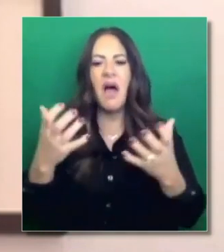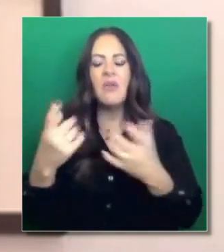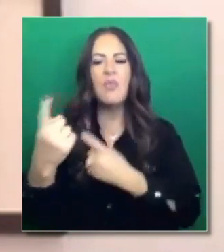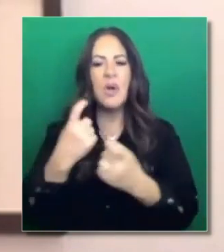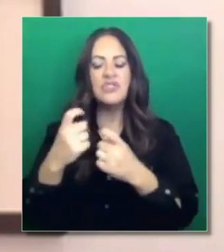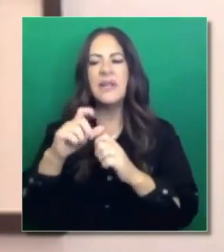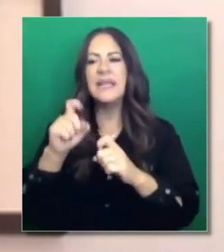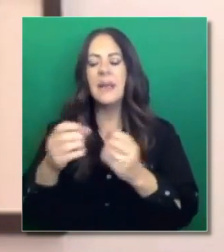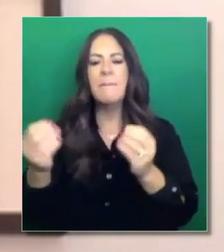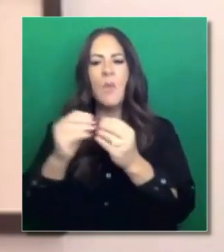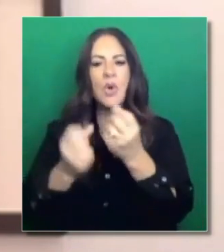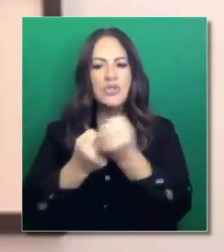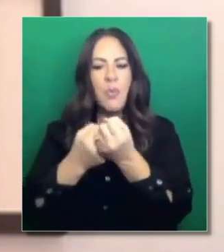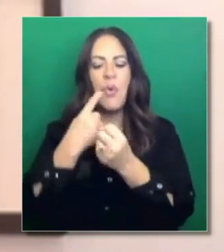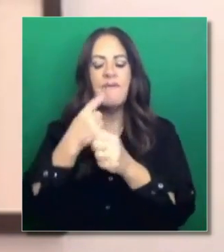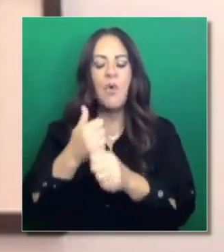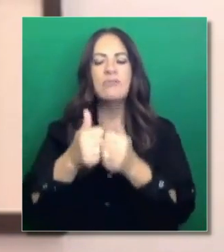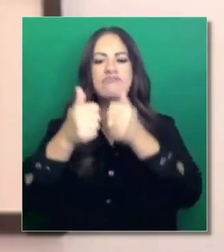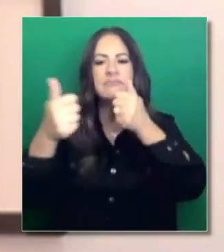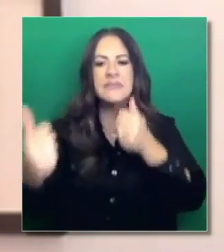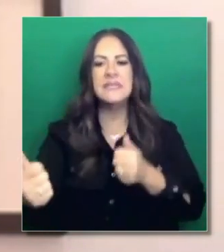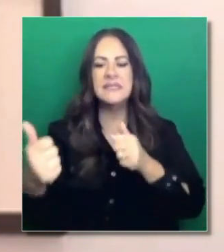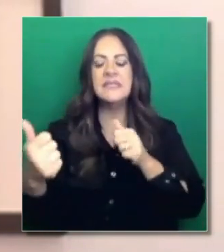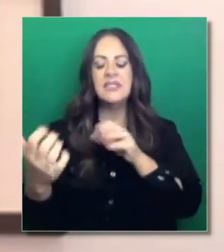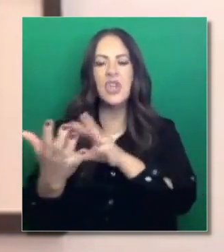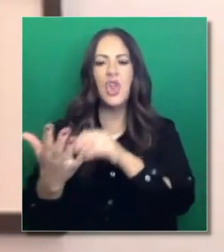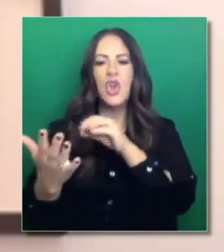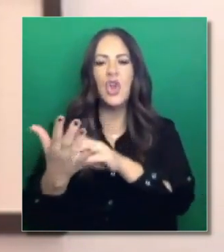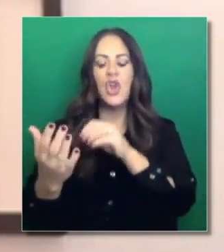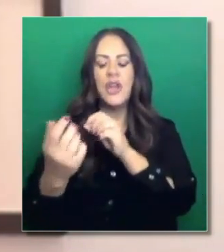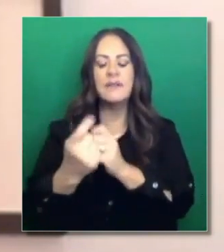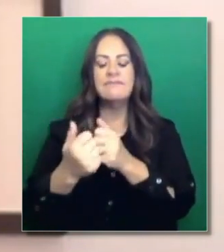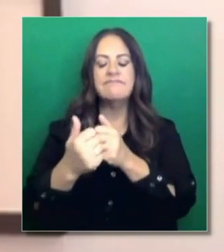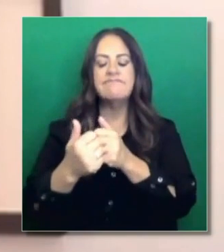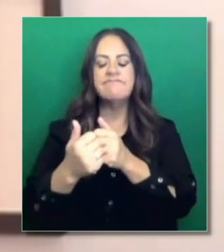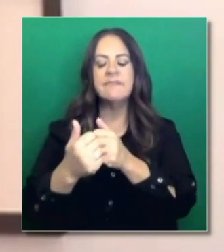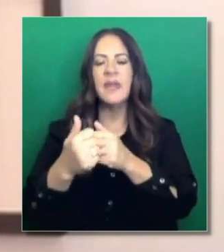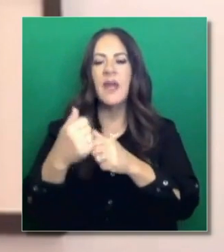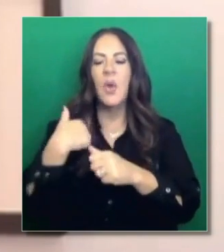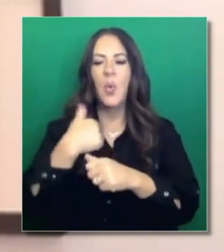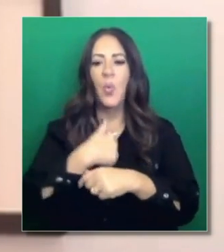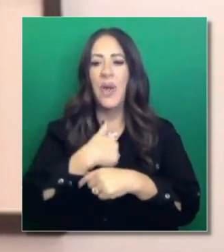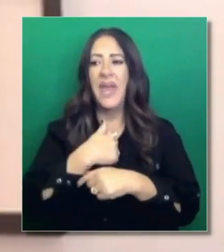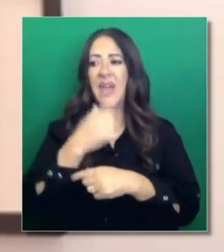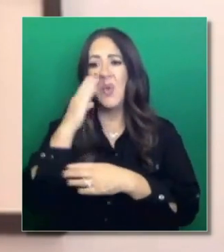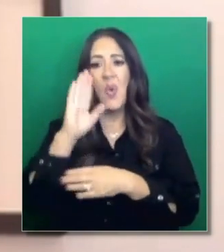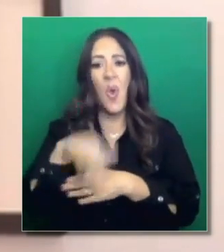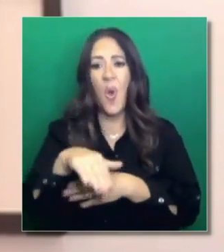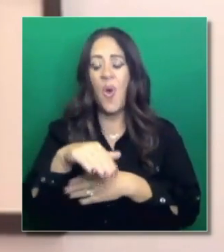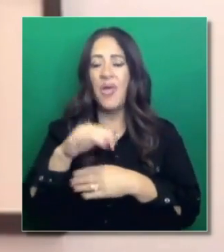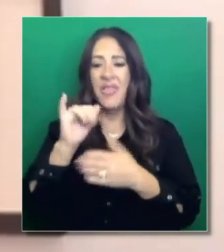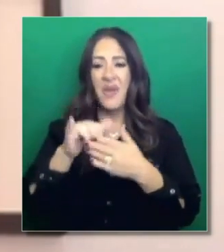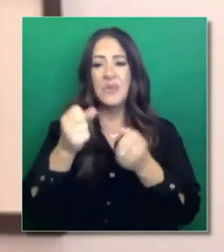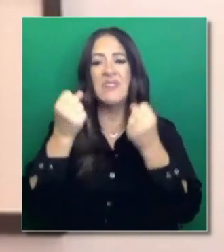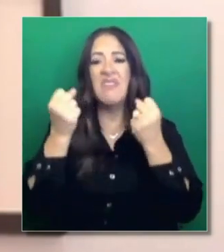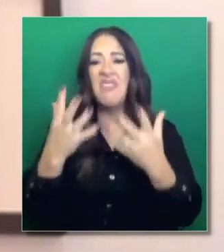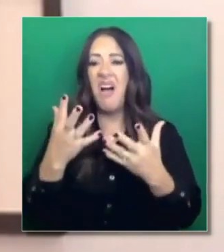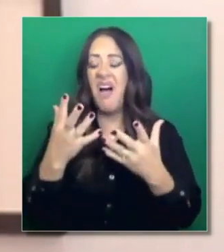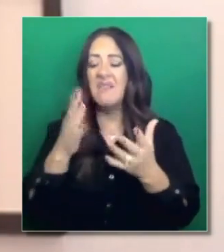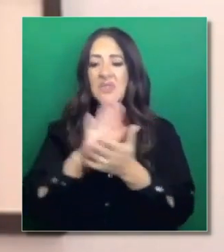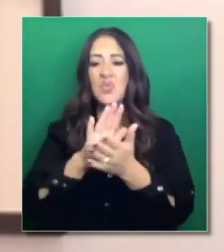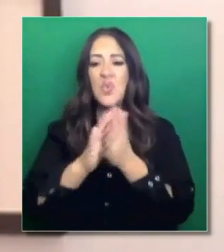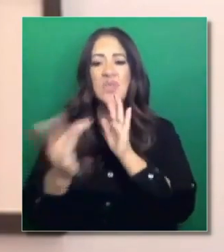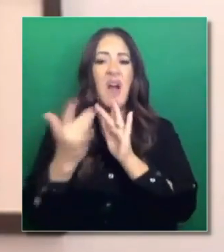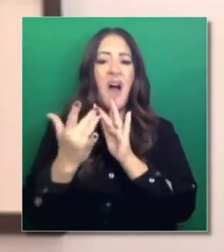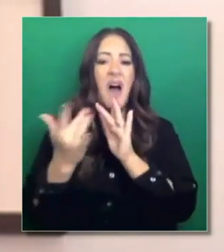trying to provide all that they can. But we literally moved into distance learning overnight. And so there are unavoidable impacts